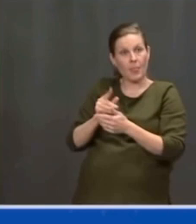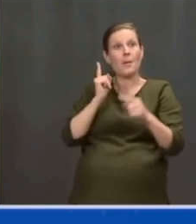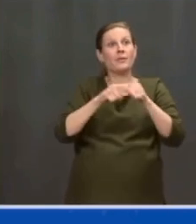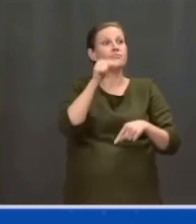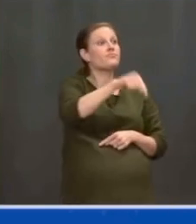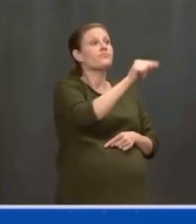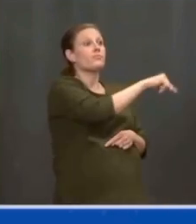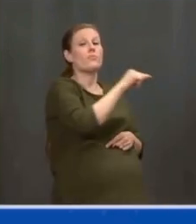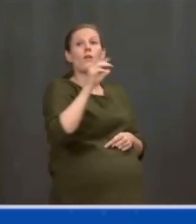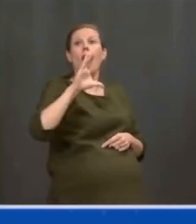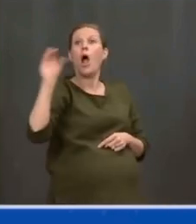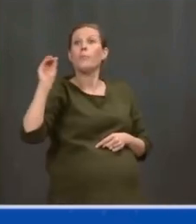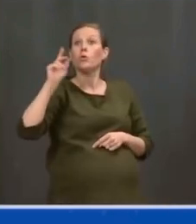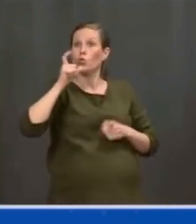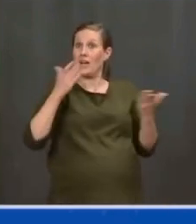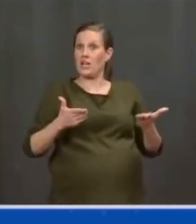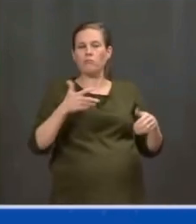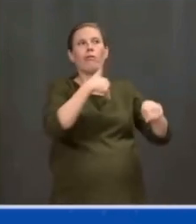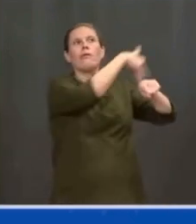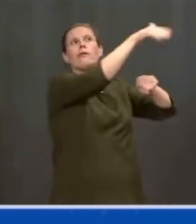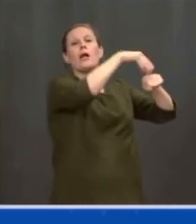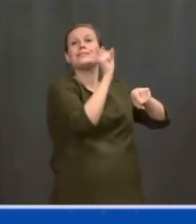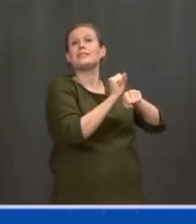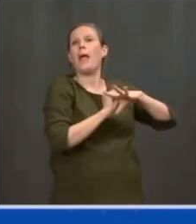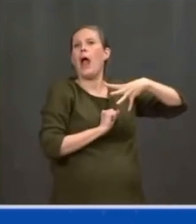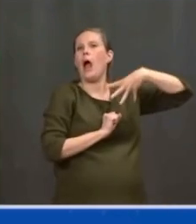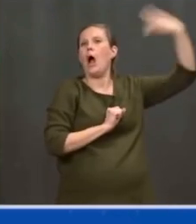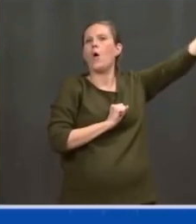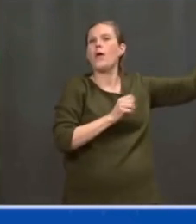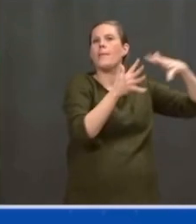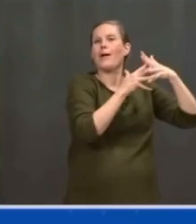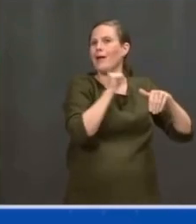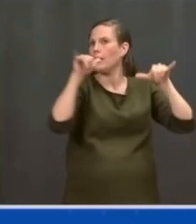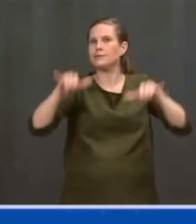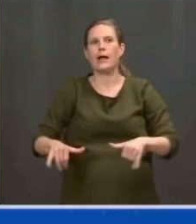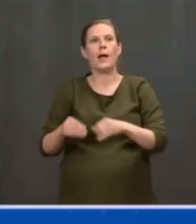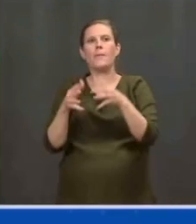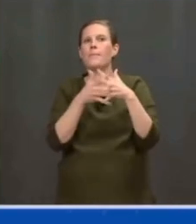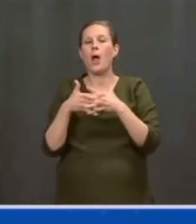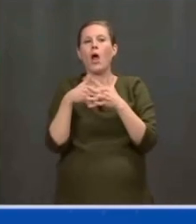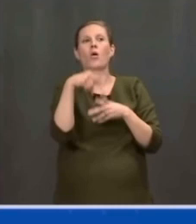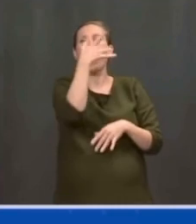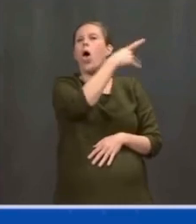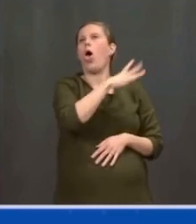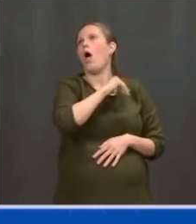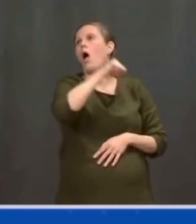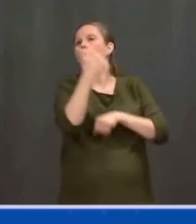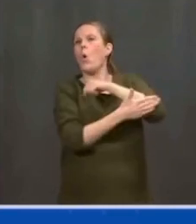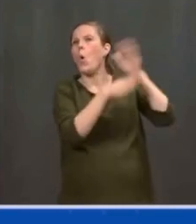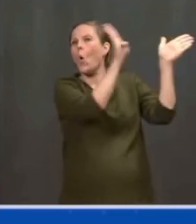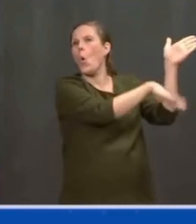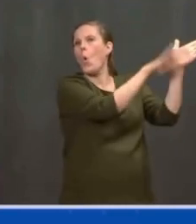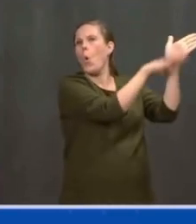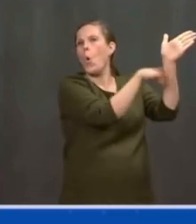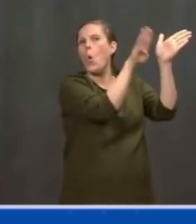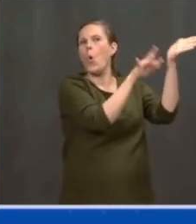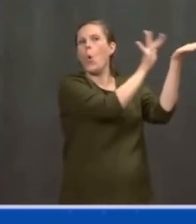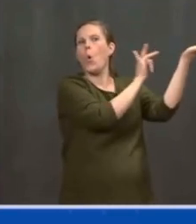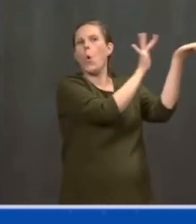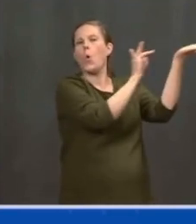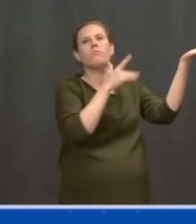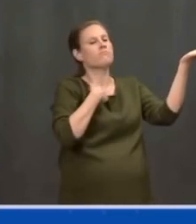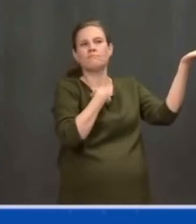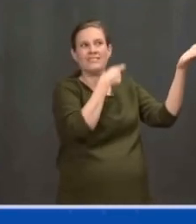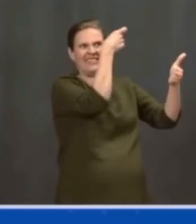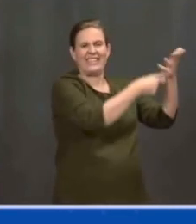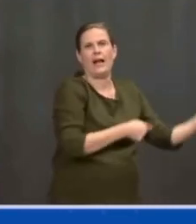pay a penalty. You don't get a reward in my plan. And use the savings from that to give companies tax credits to